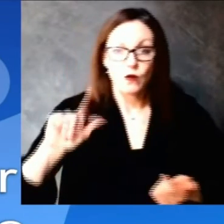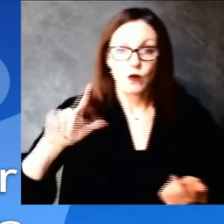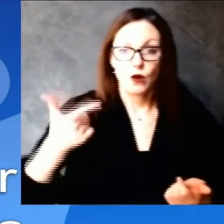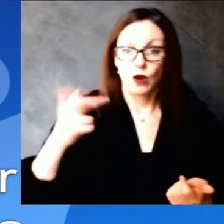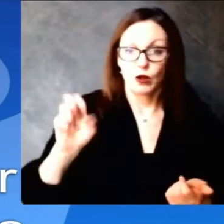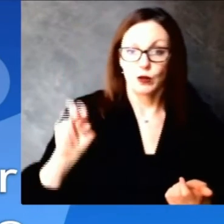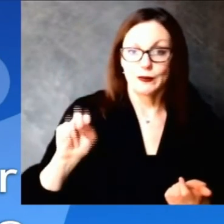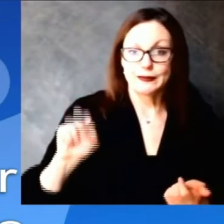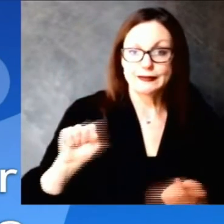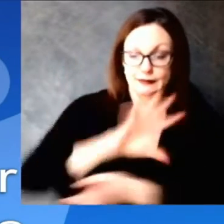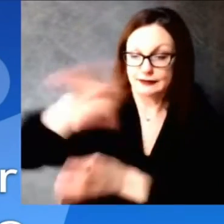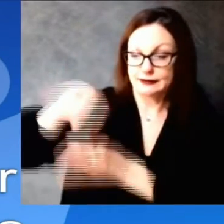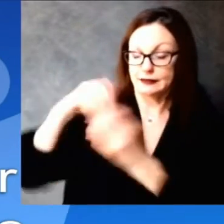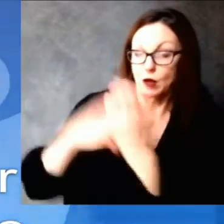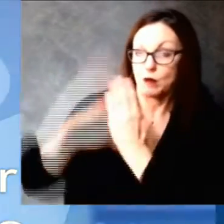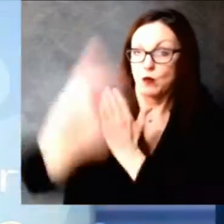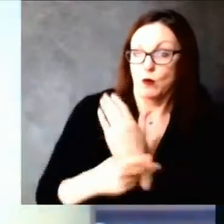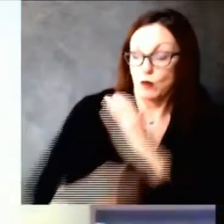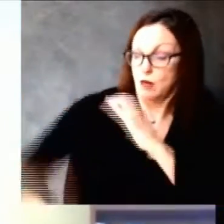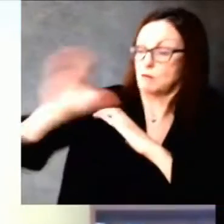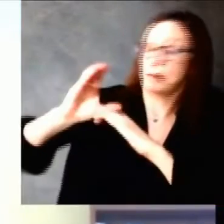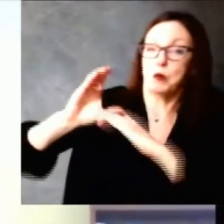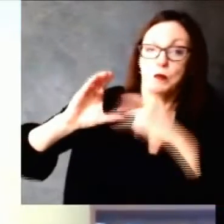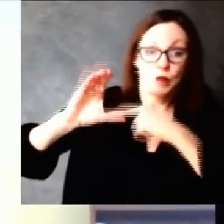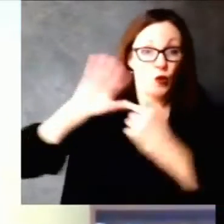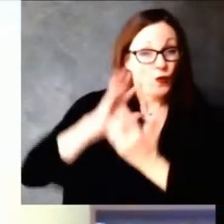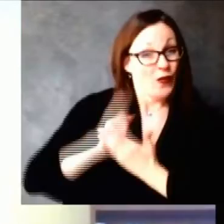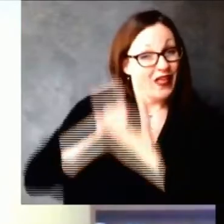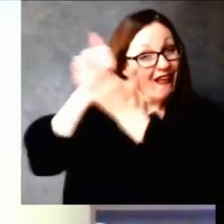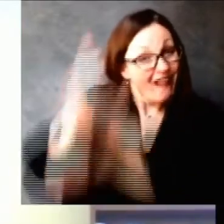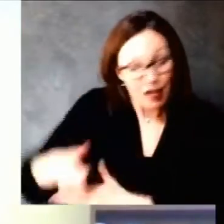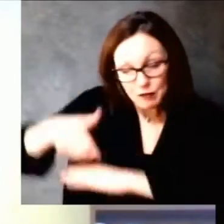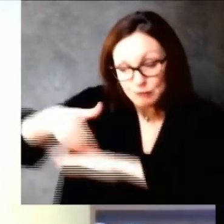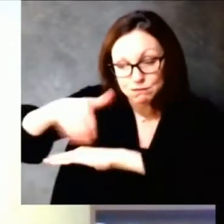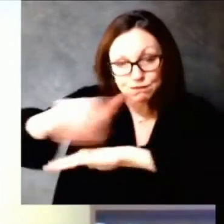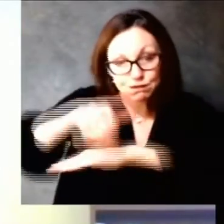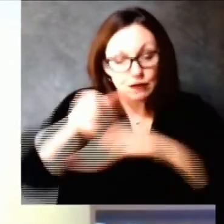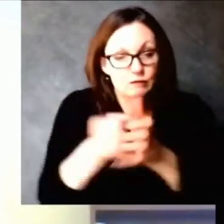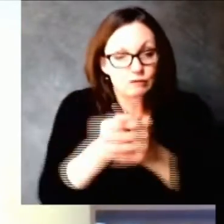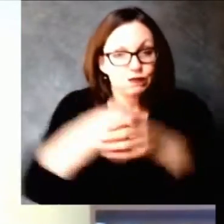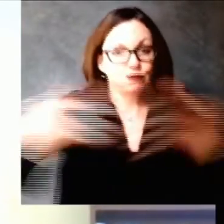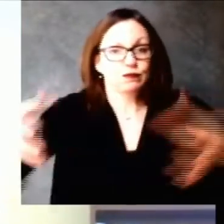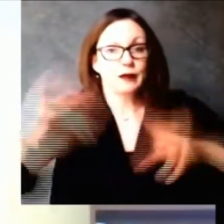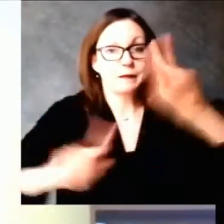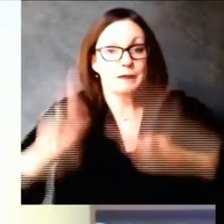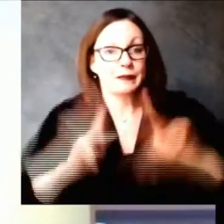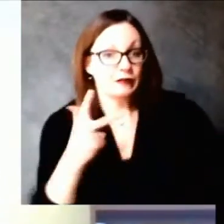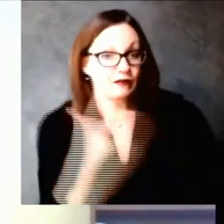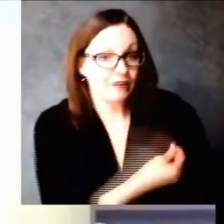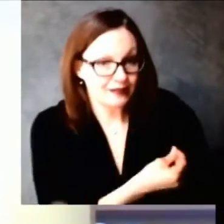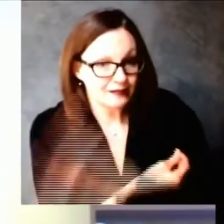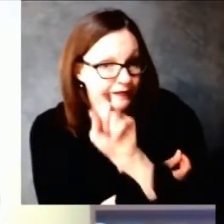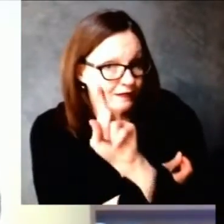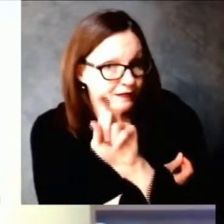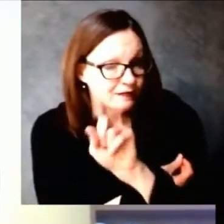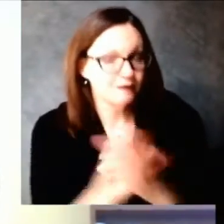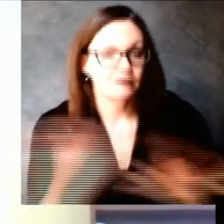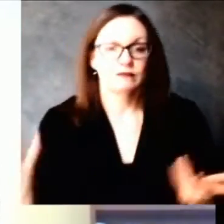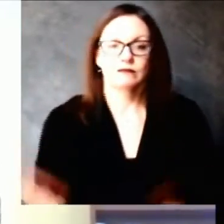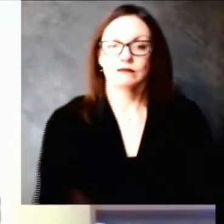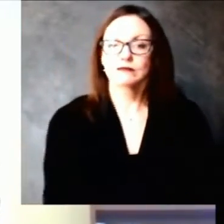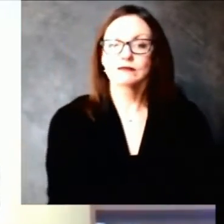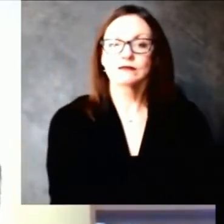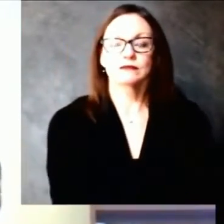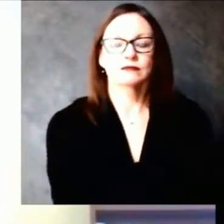to dr shower for the timeline but what i can tell you about the number of doses is 18 000 doses a week